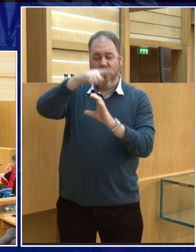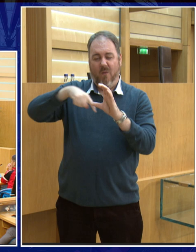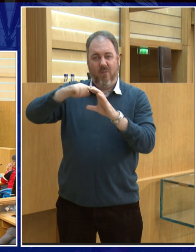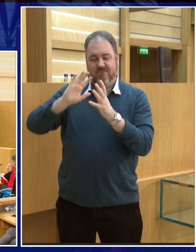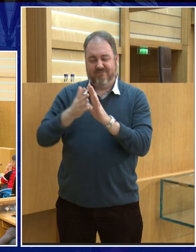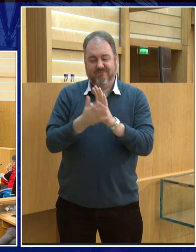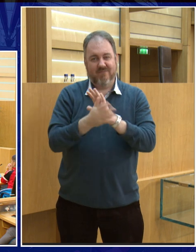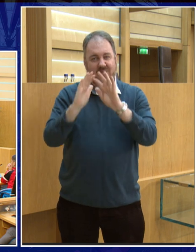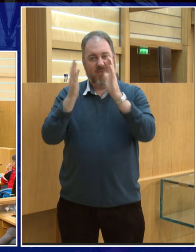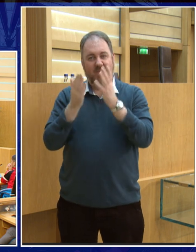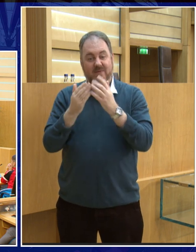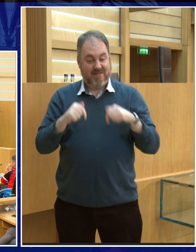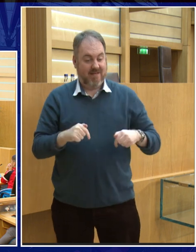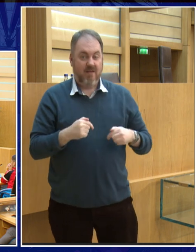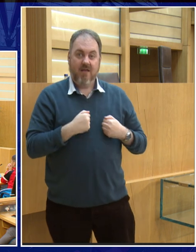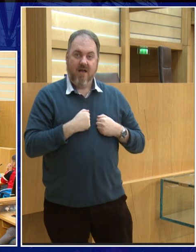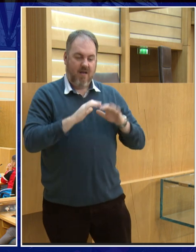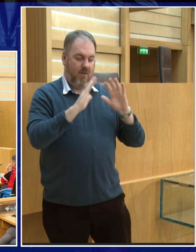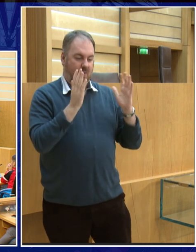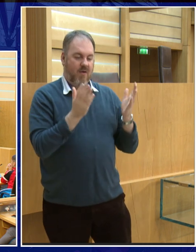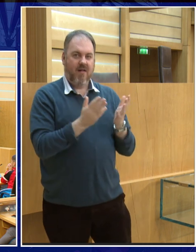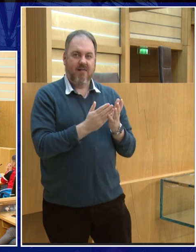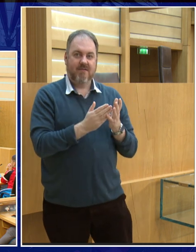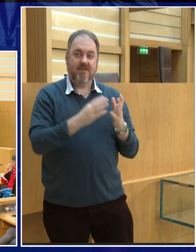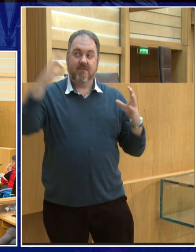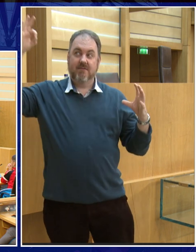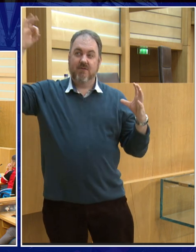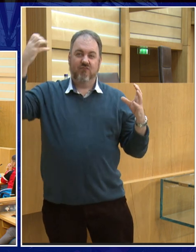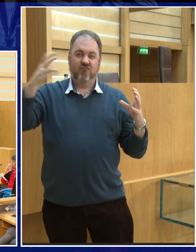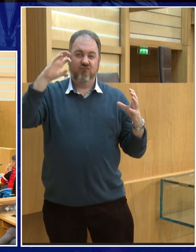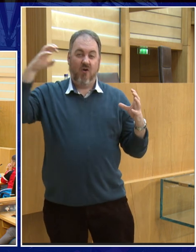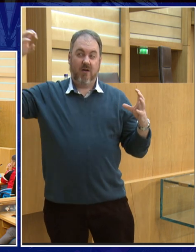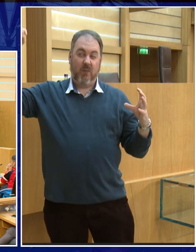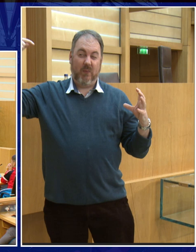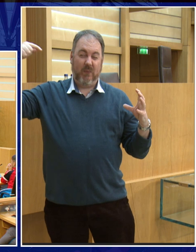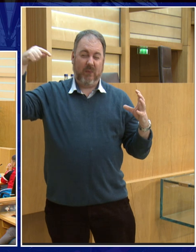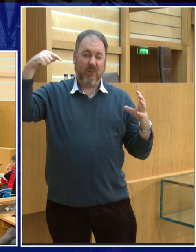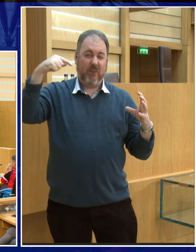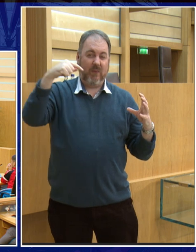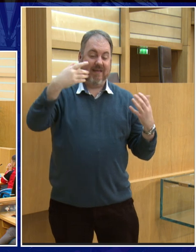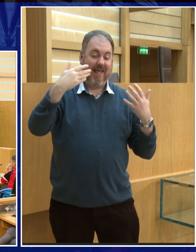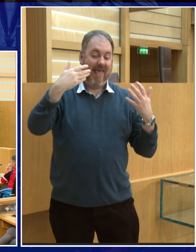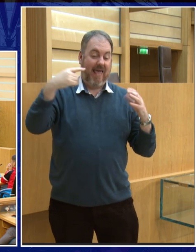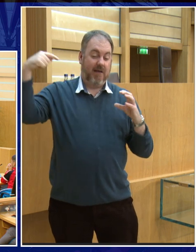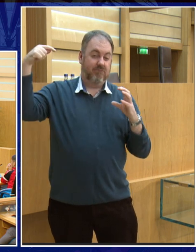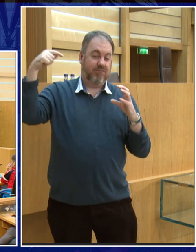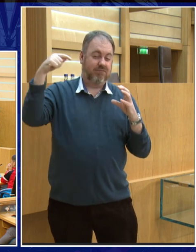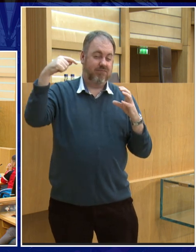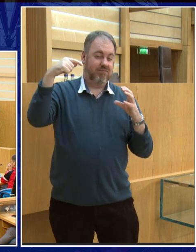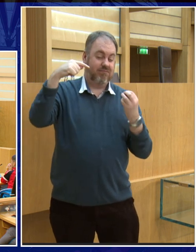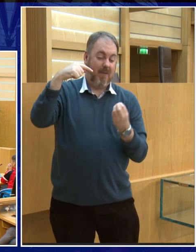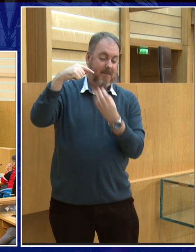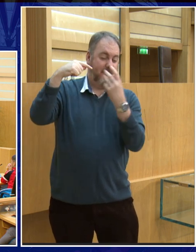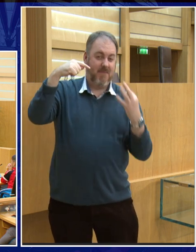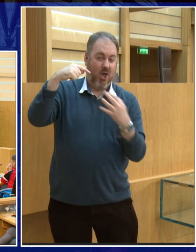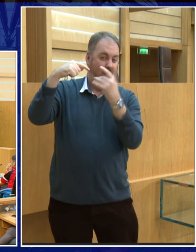it comes and it hits the Earth's surface. So it hits the Earth's atmosphere, and it gets very hot as the friction as it passes through the Earth's atmosphere. Now,